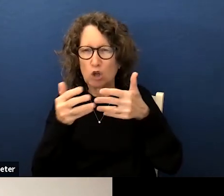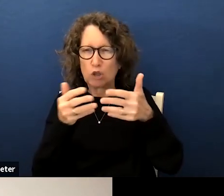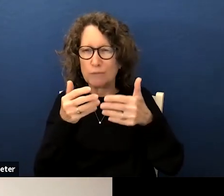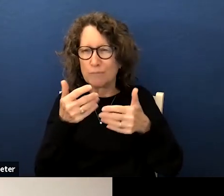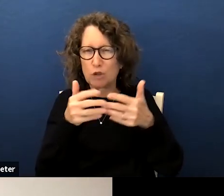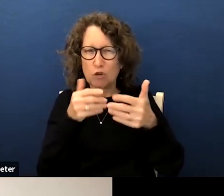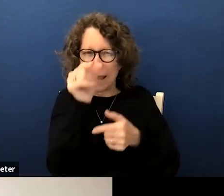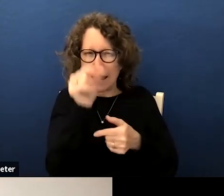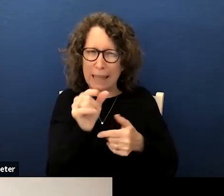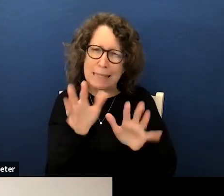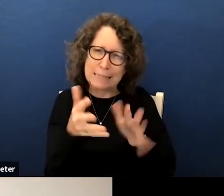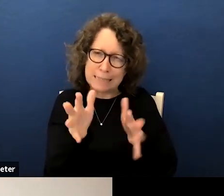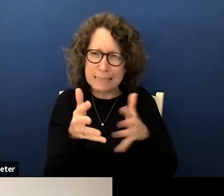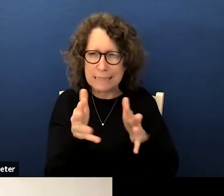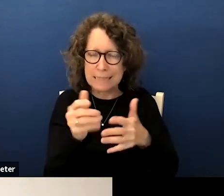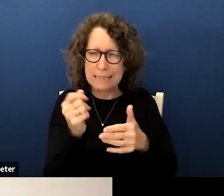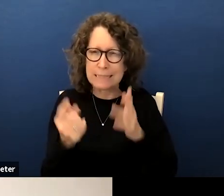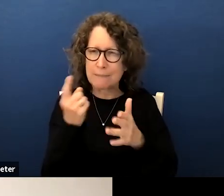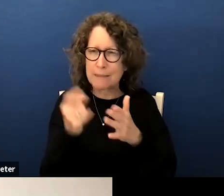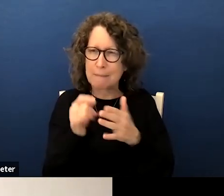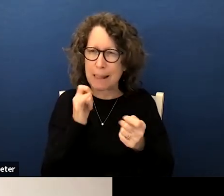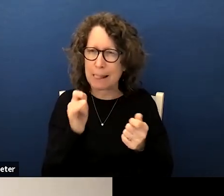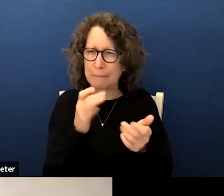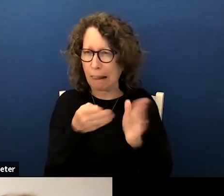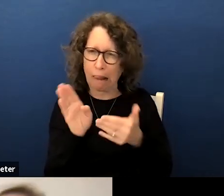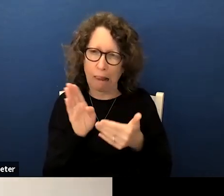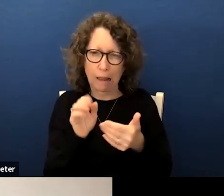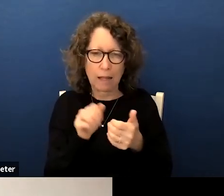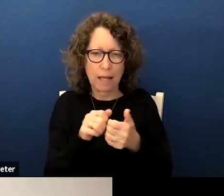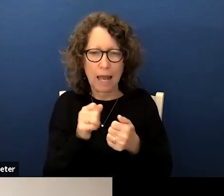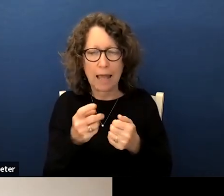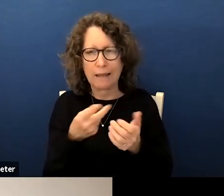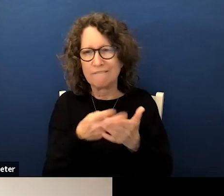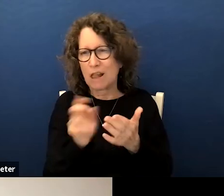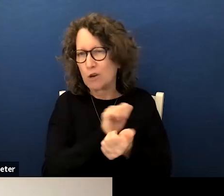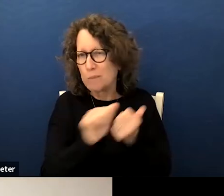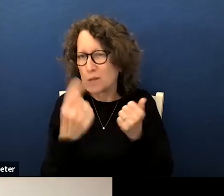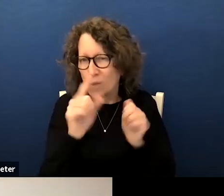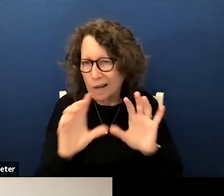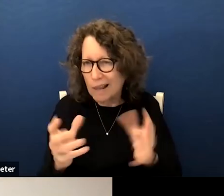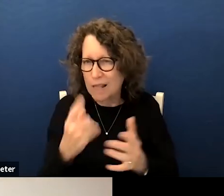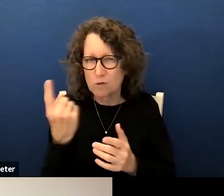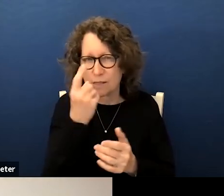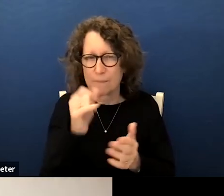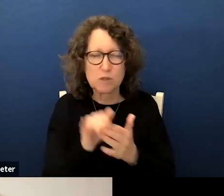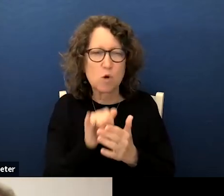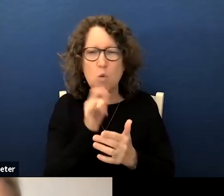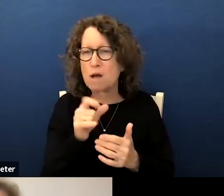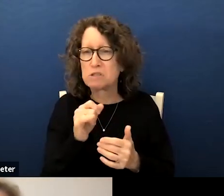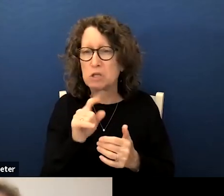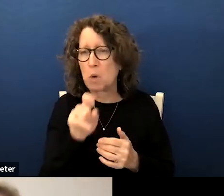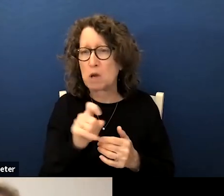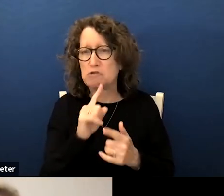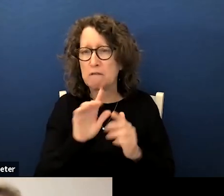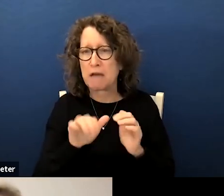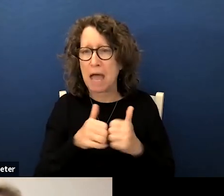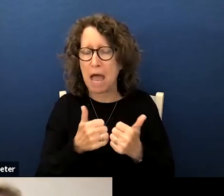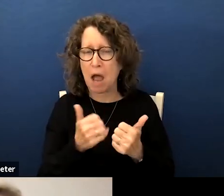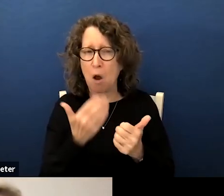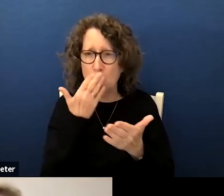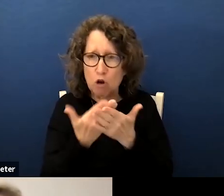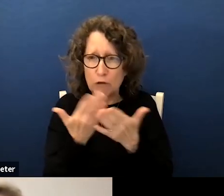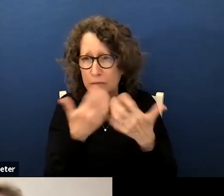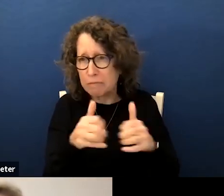meet requirements but there's likely something that went a little wrong there like a failure to pass a class so it wasn't necessarily a question of how what the plan